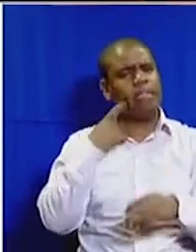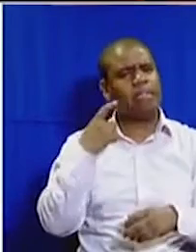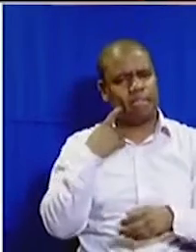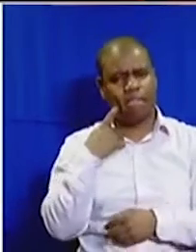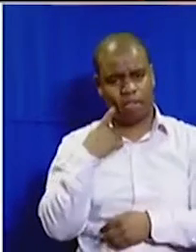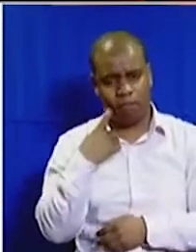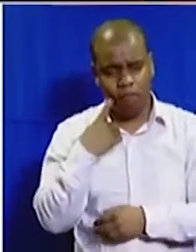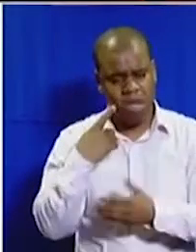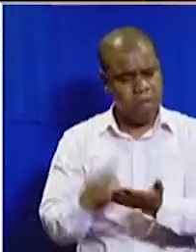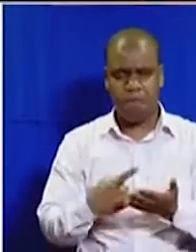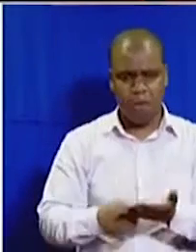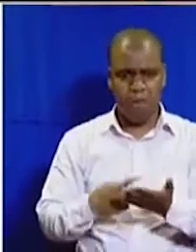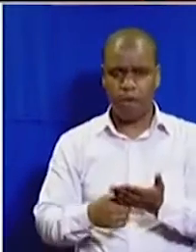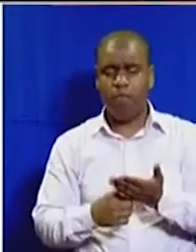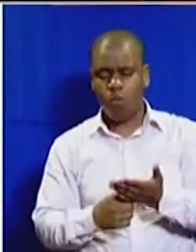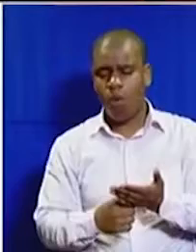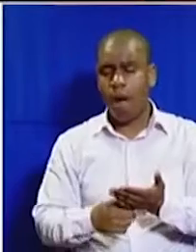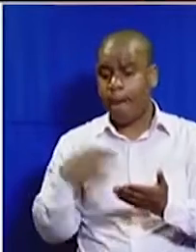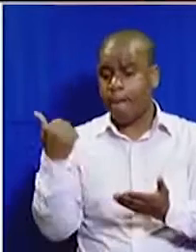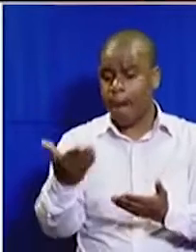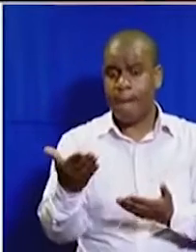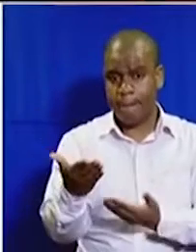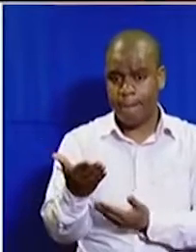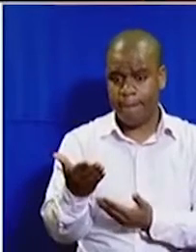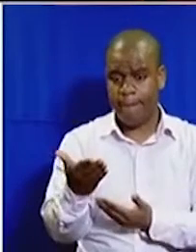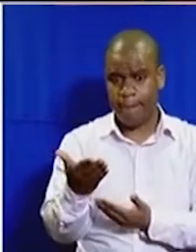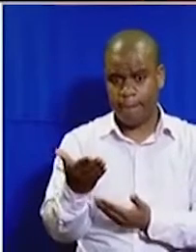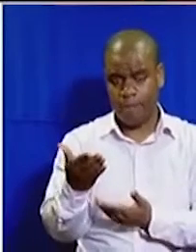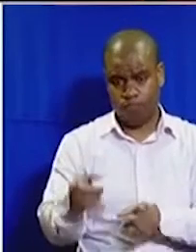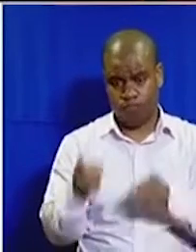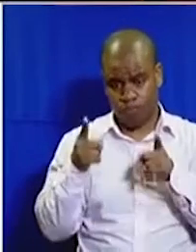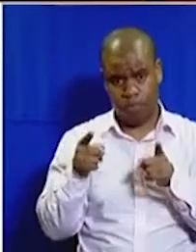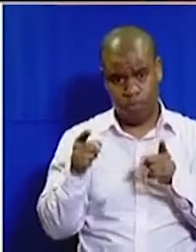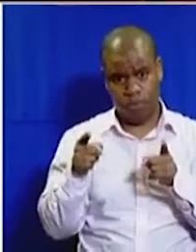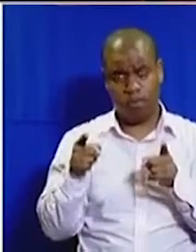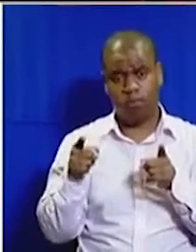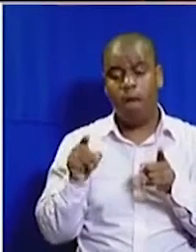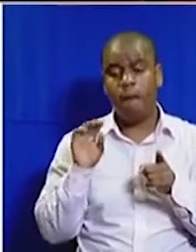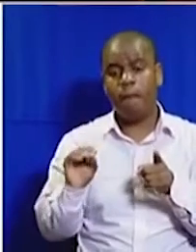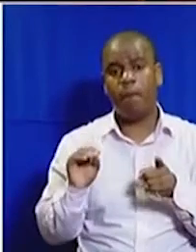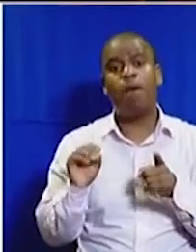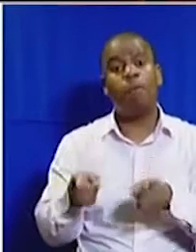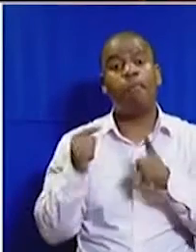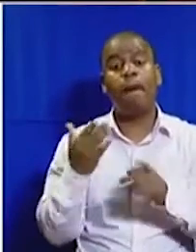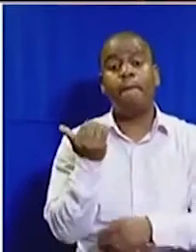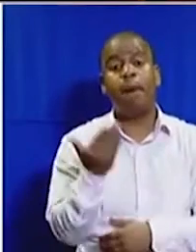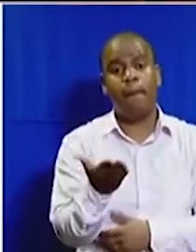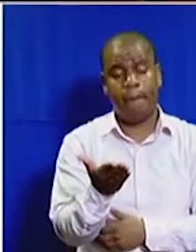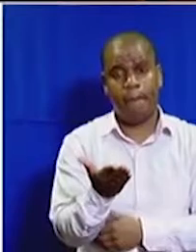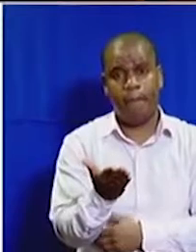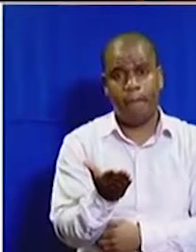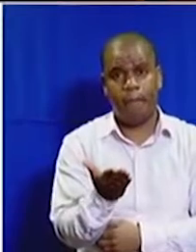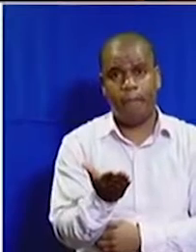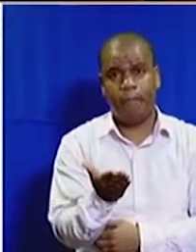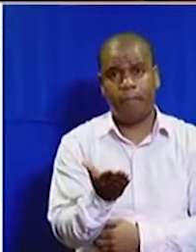honourable members, there is a serious motion before us. There is a serious motion before